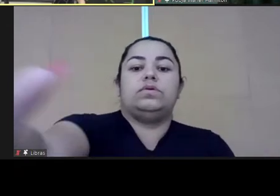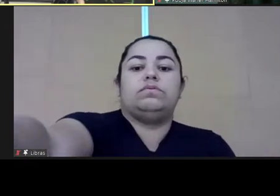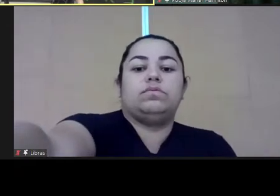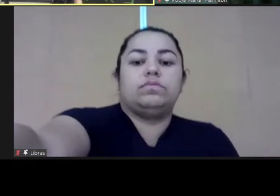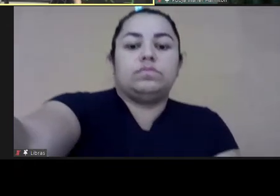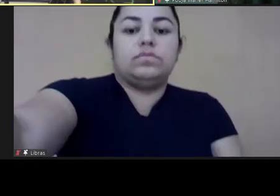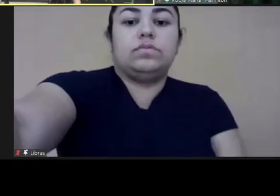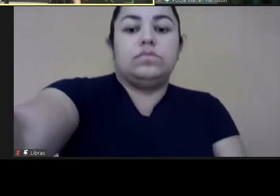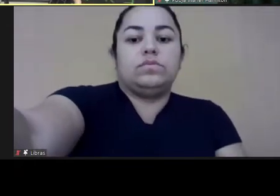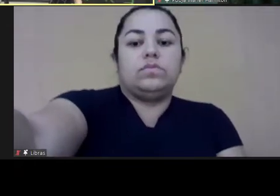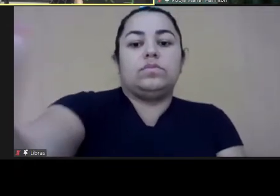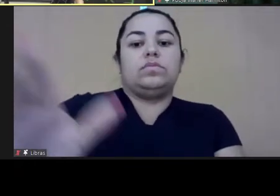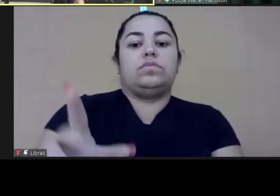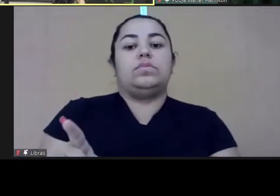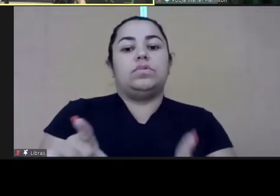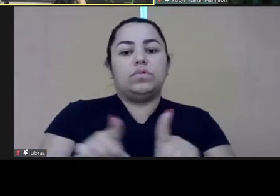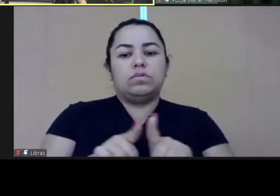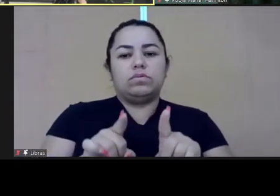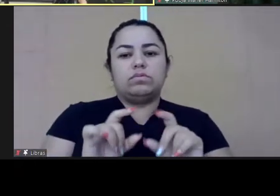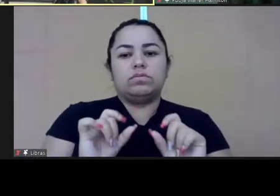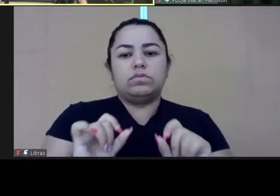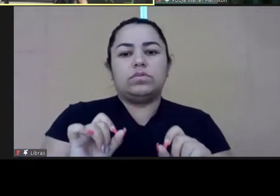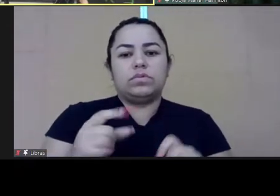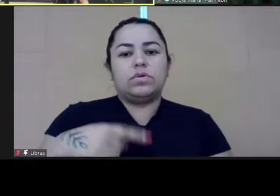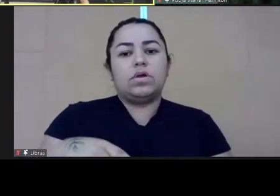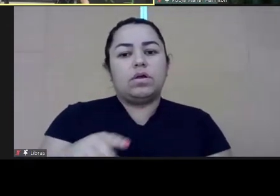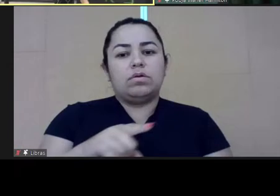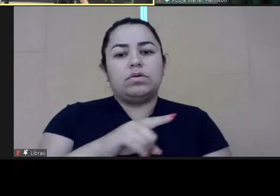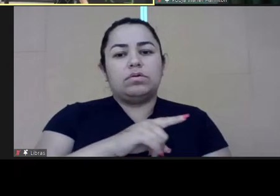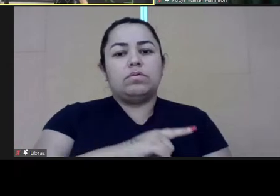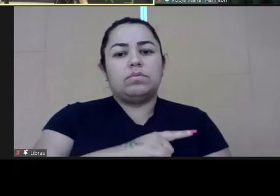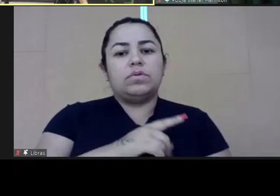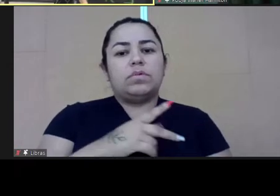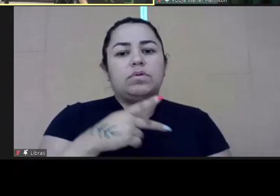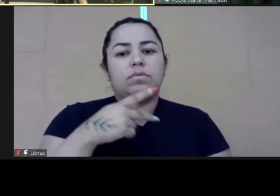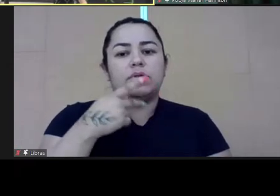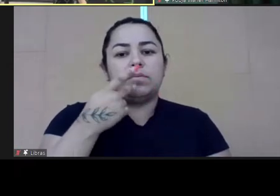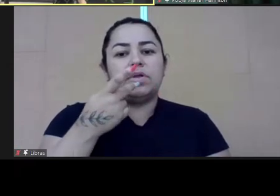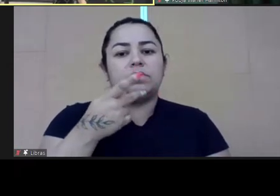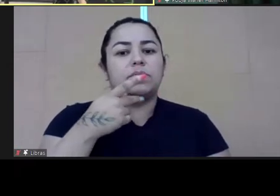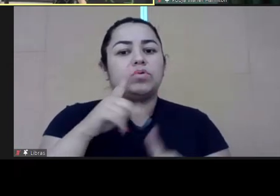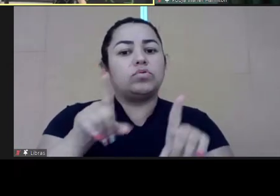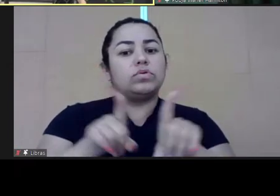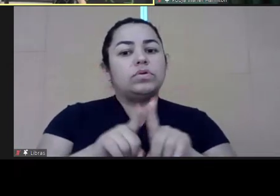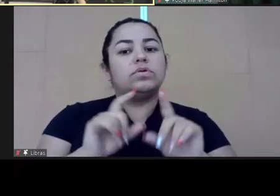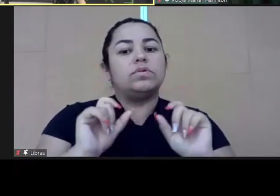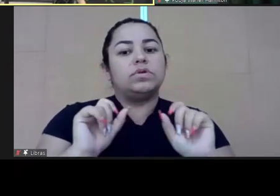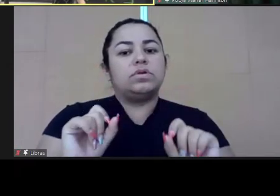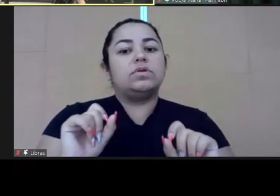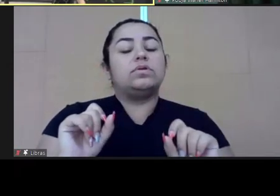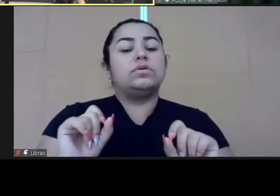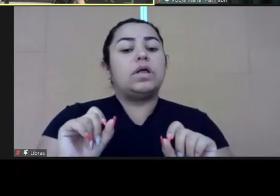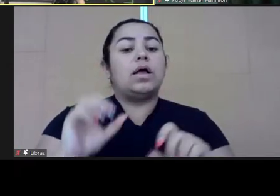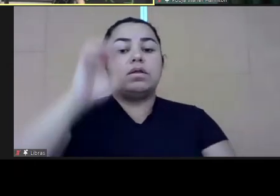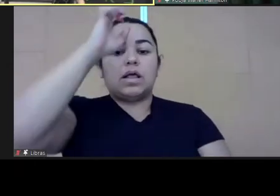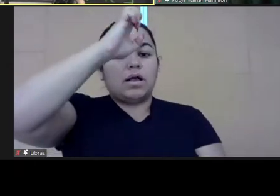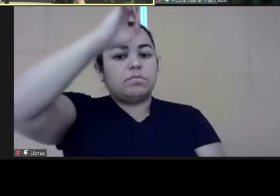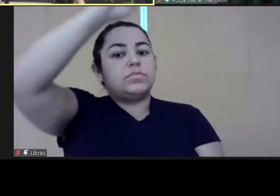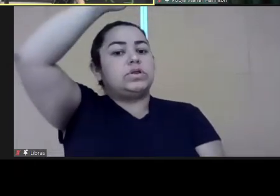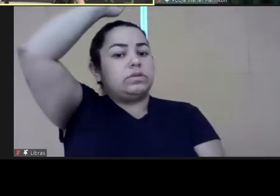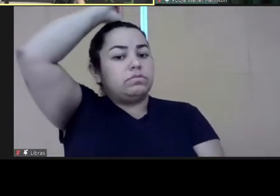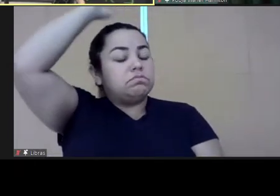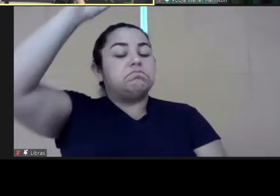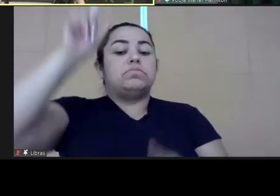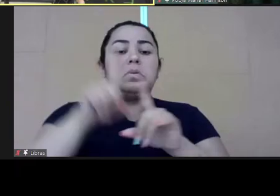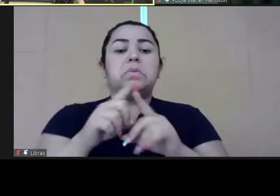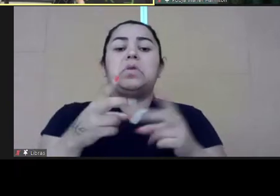leadership has to be has to reflect the reality so we had